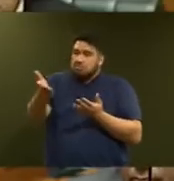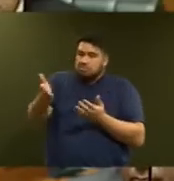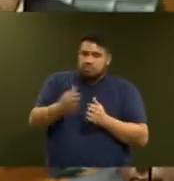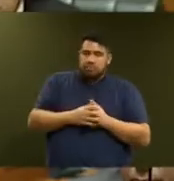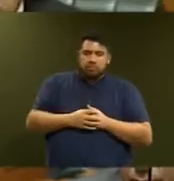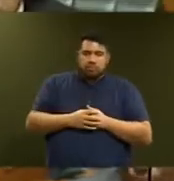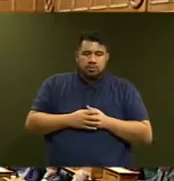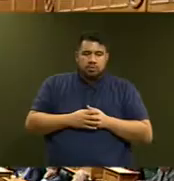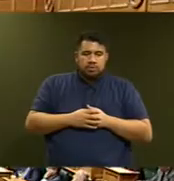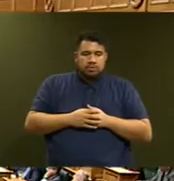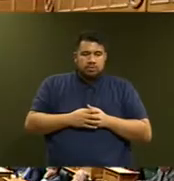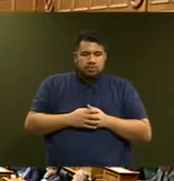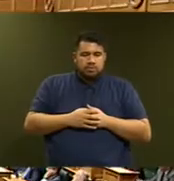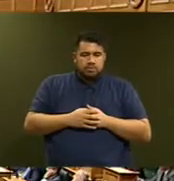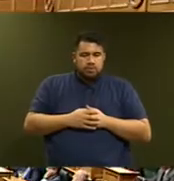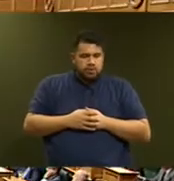held view.